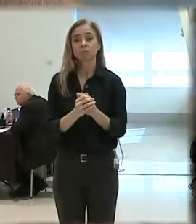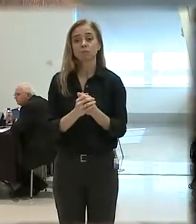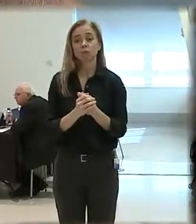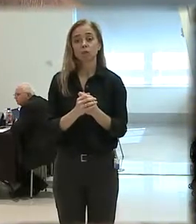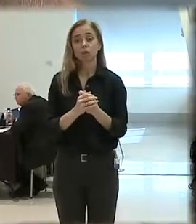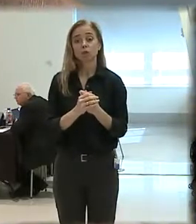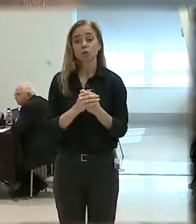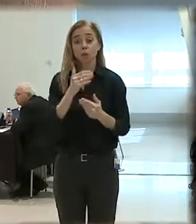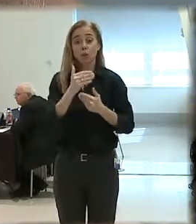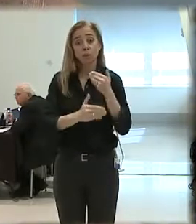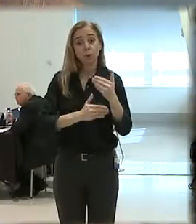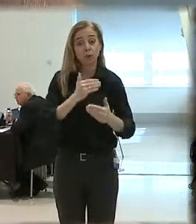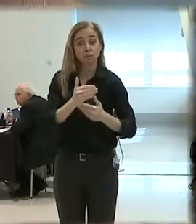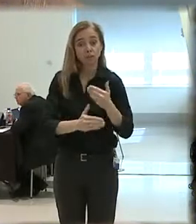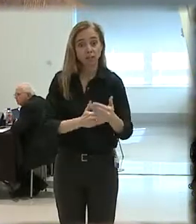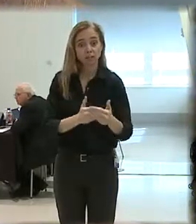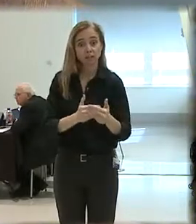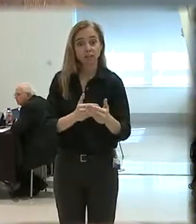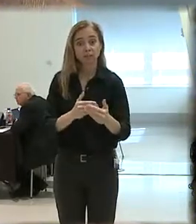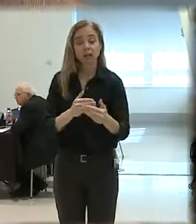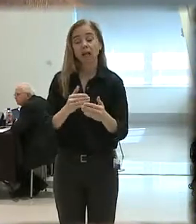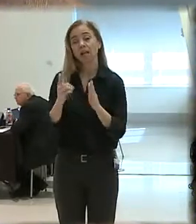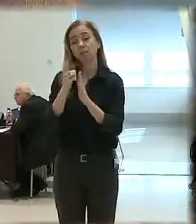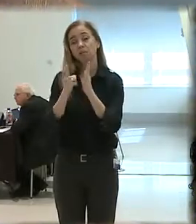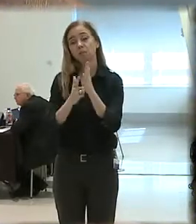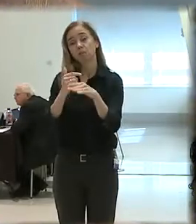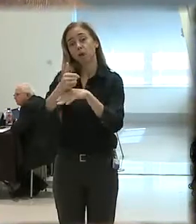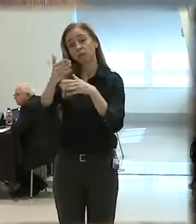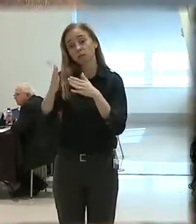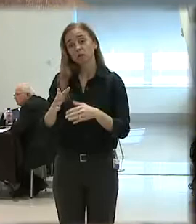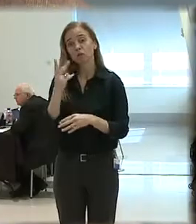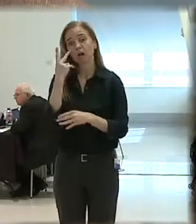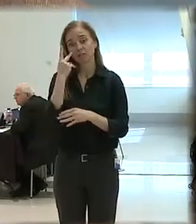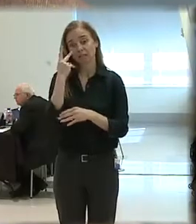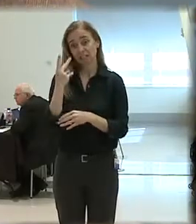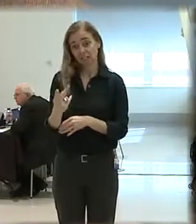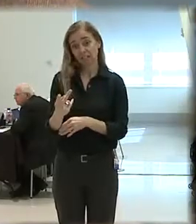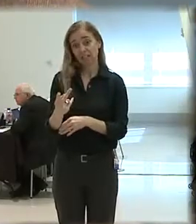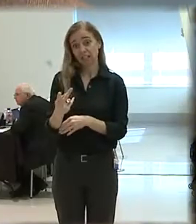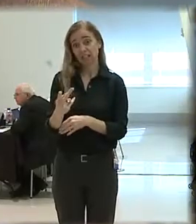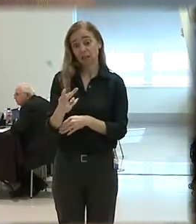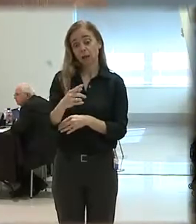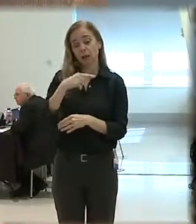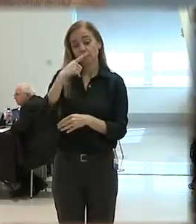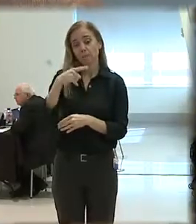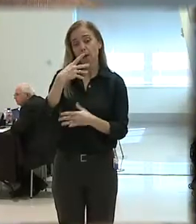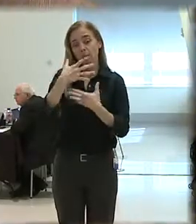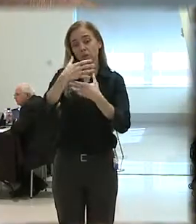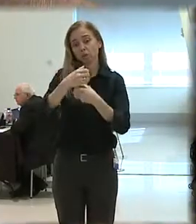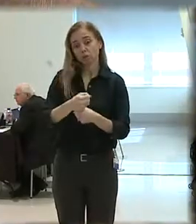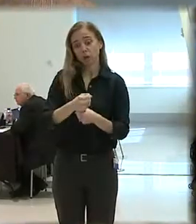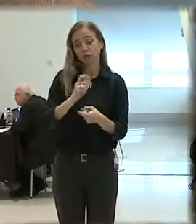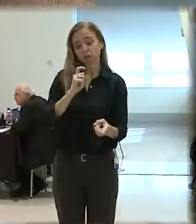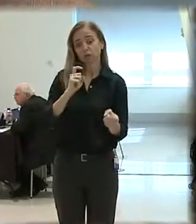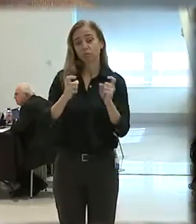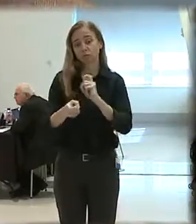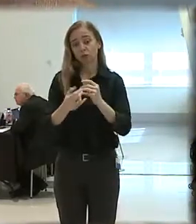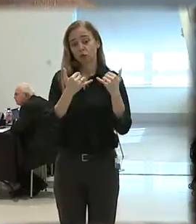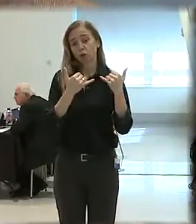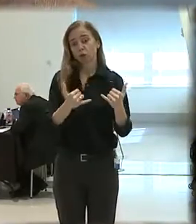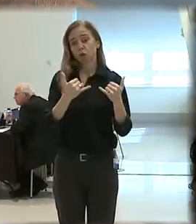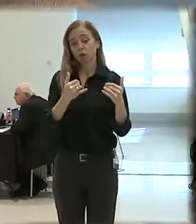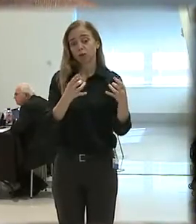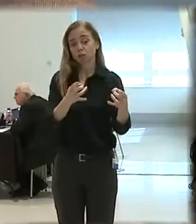last 20 years as a prosecutor, I've seen the slow erosion of public trust culminating to the current